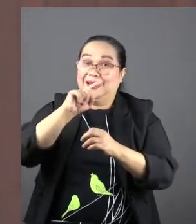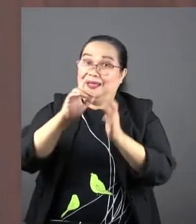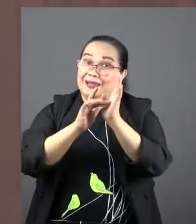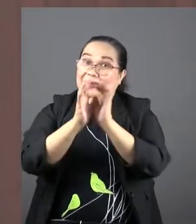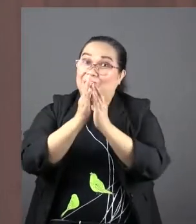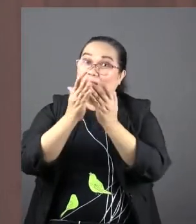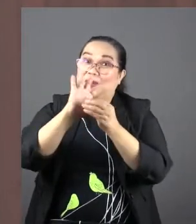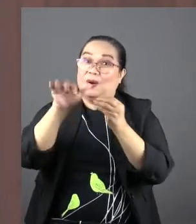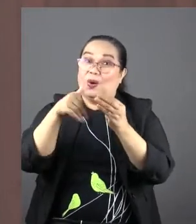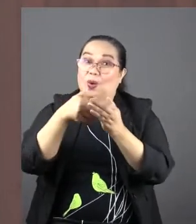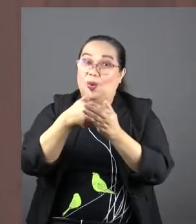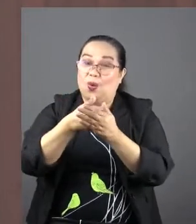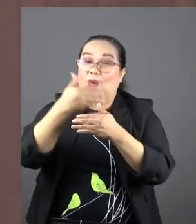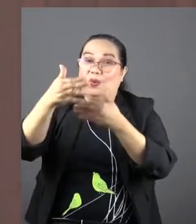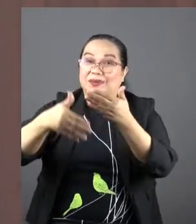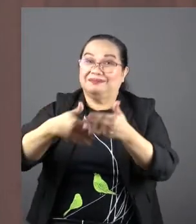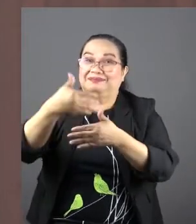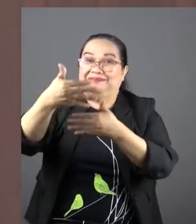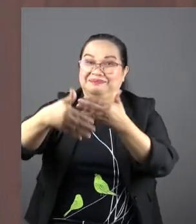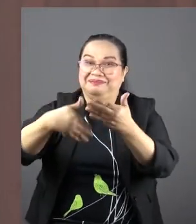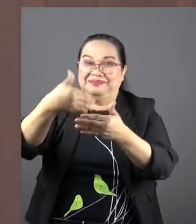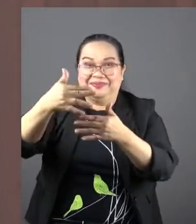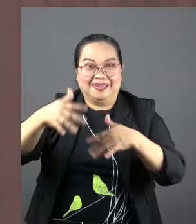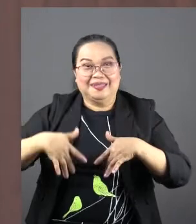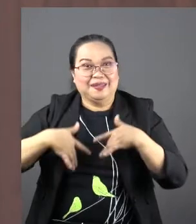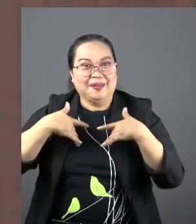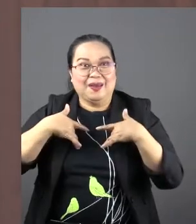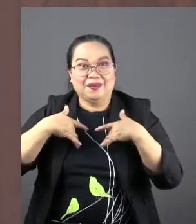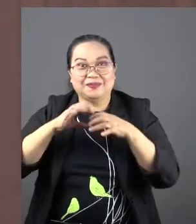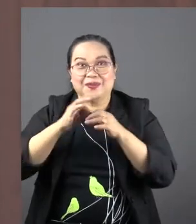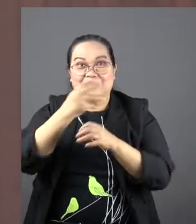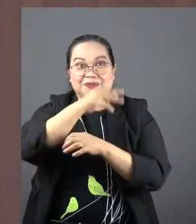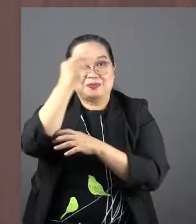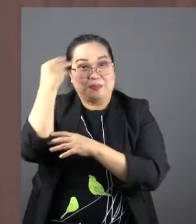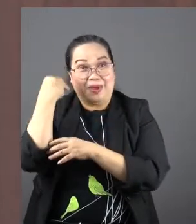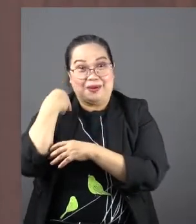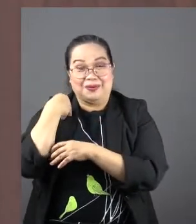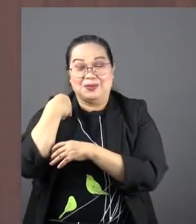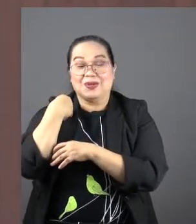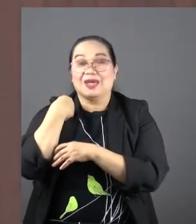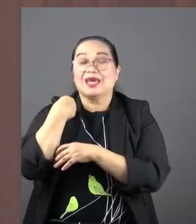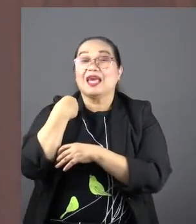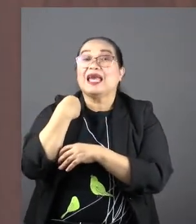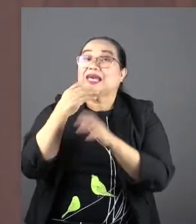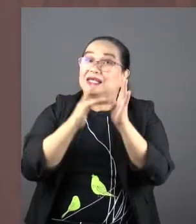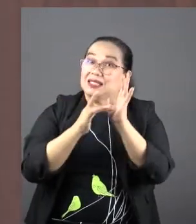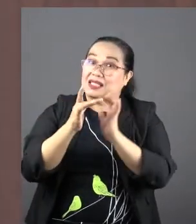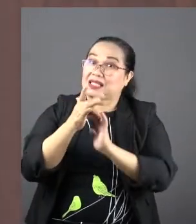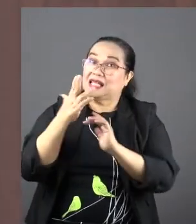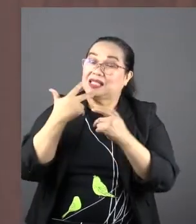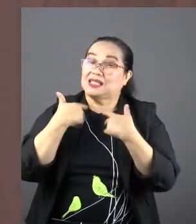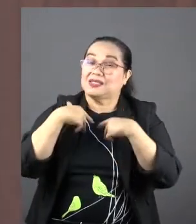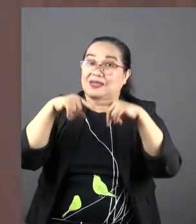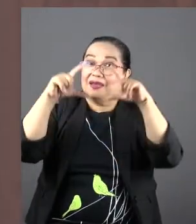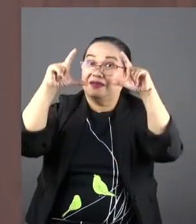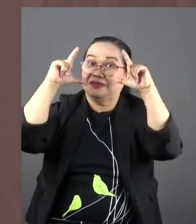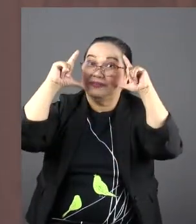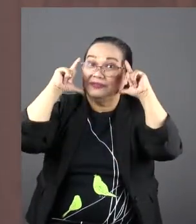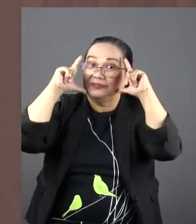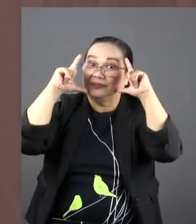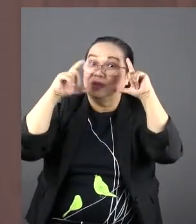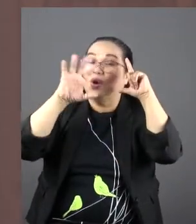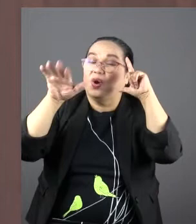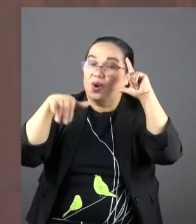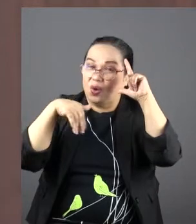friends, that all throughout the life of Mary and Jesus, there was an implied scandal. She cared with her all